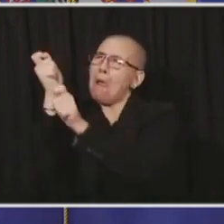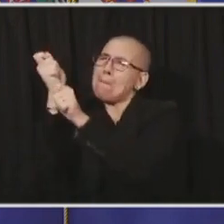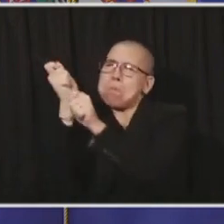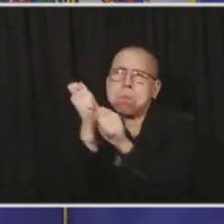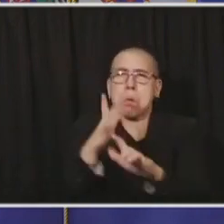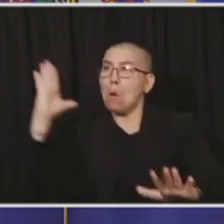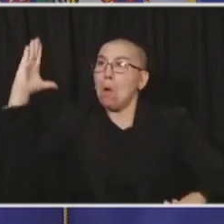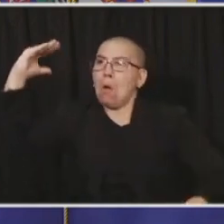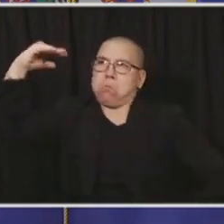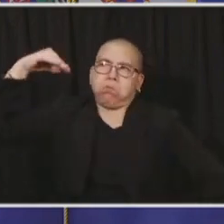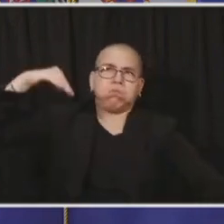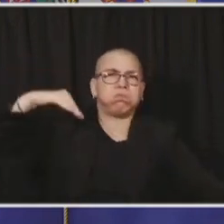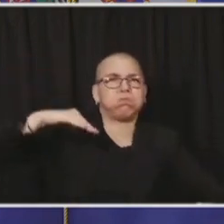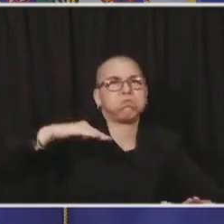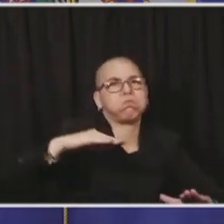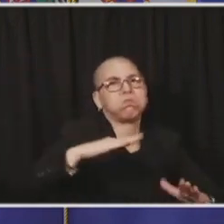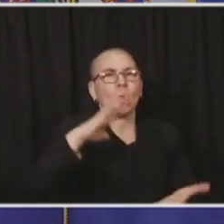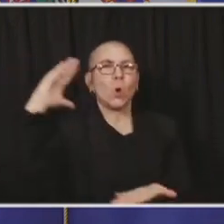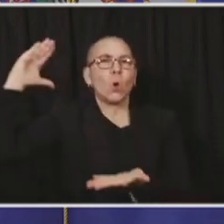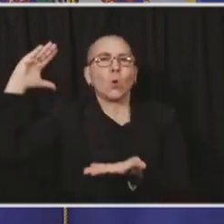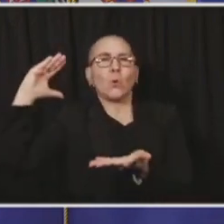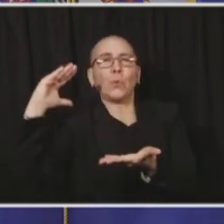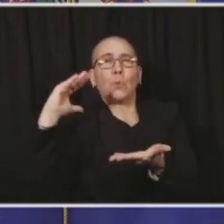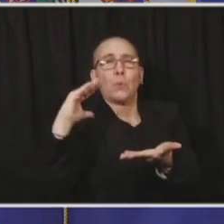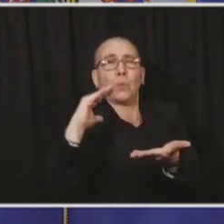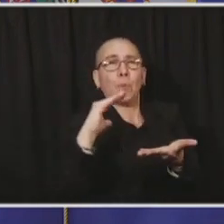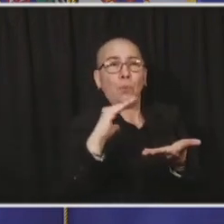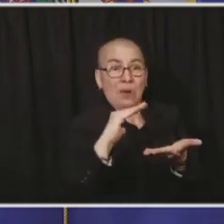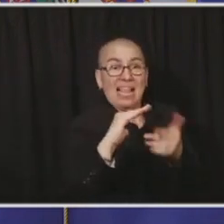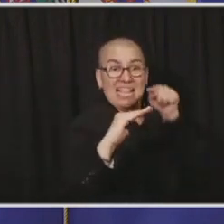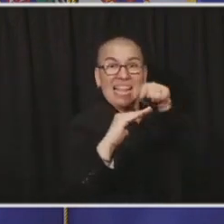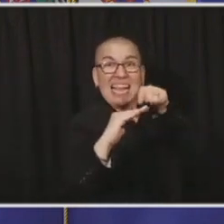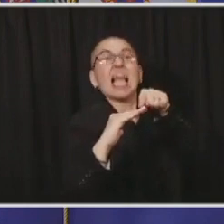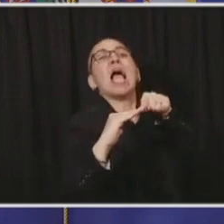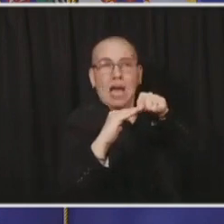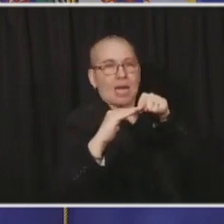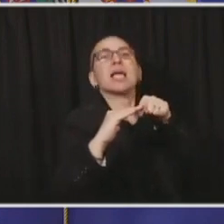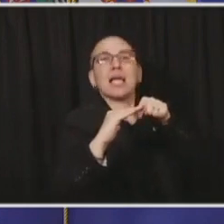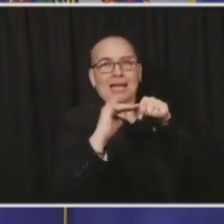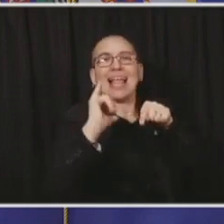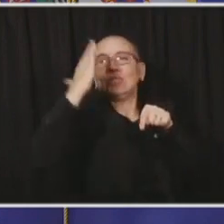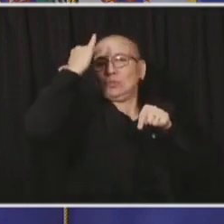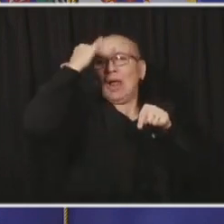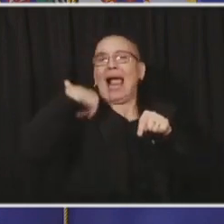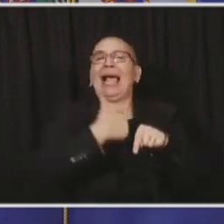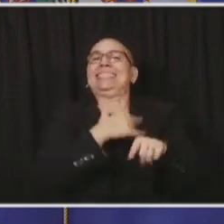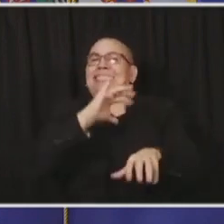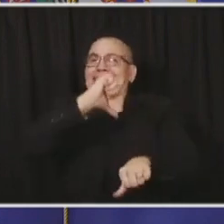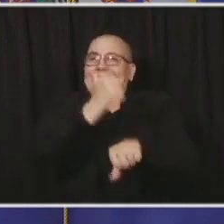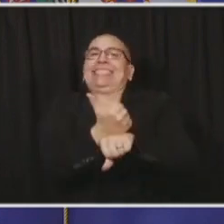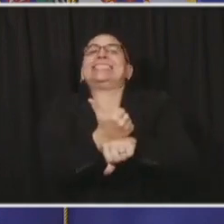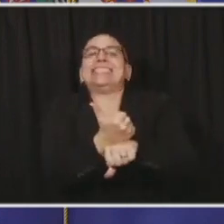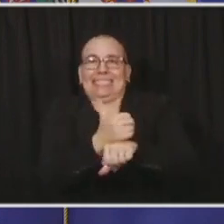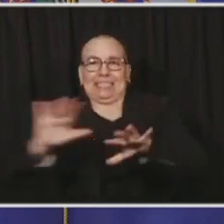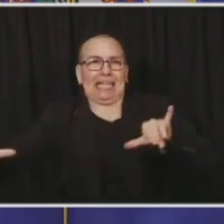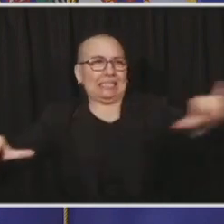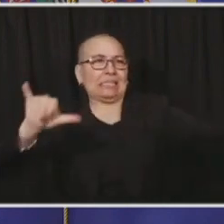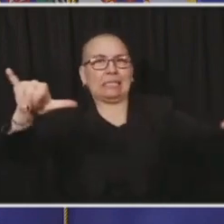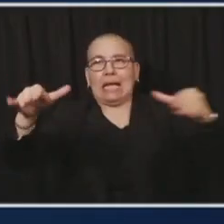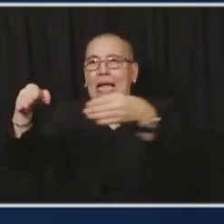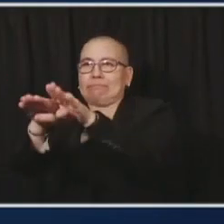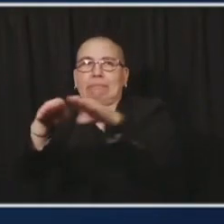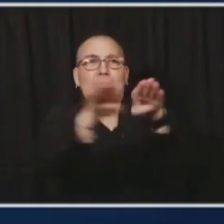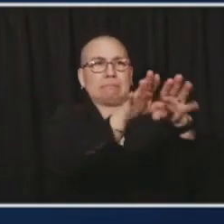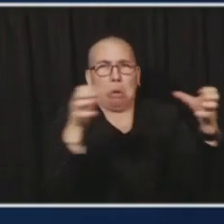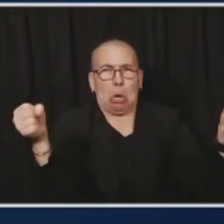that's where we asked folks to stay home and we closed our schools and we did some of those. And then you kept it below the high risk. And then what you're looking